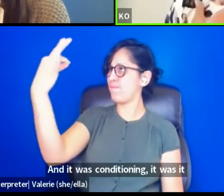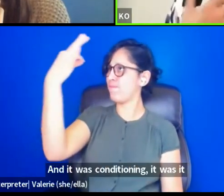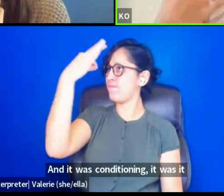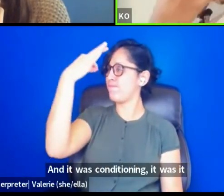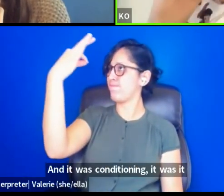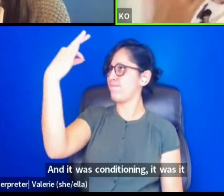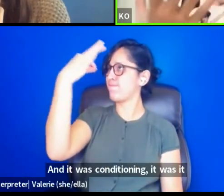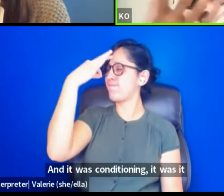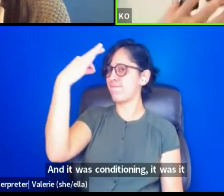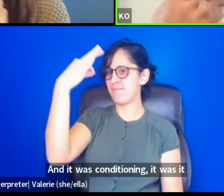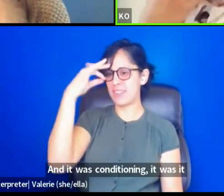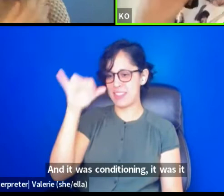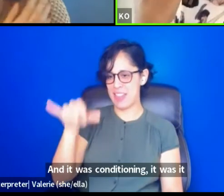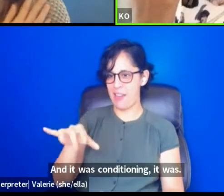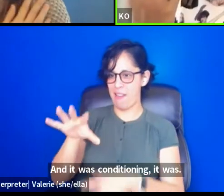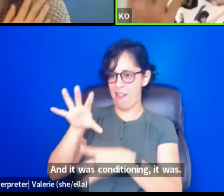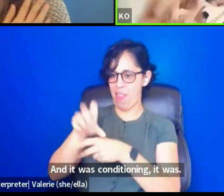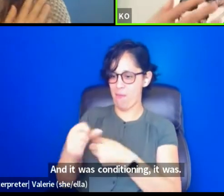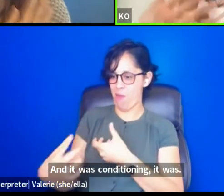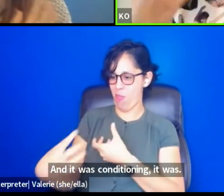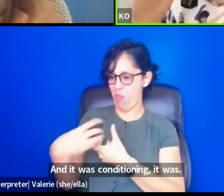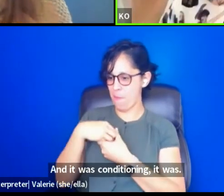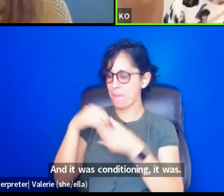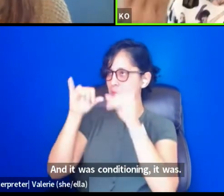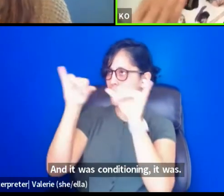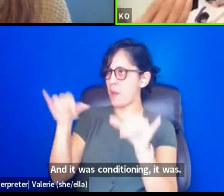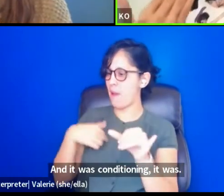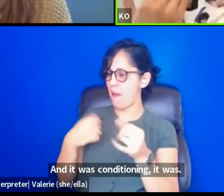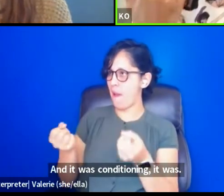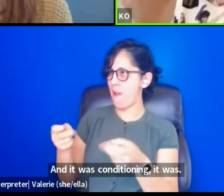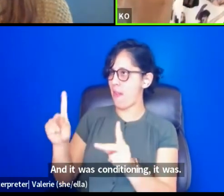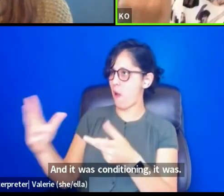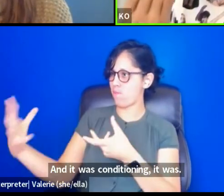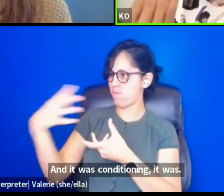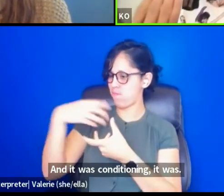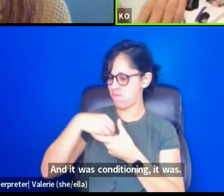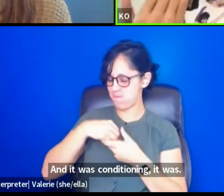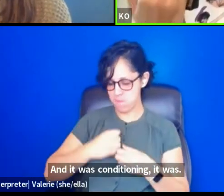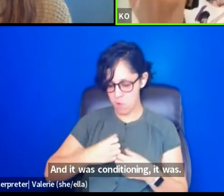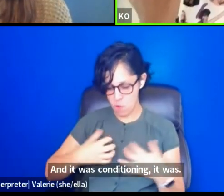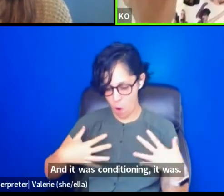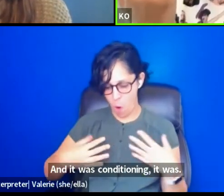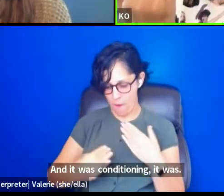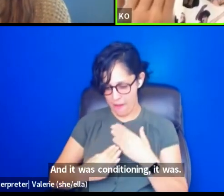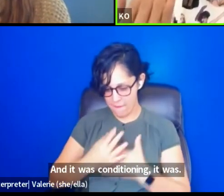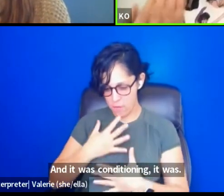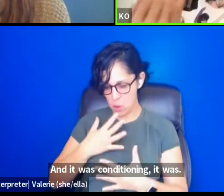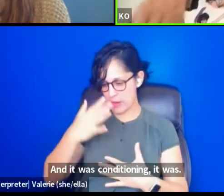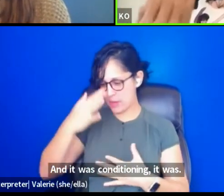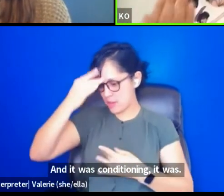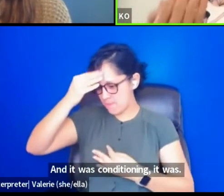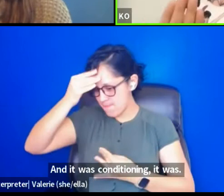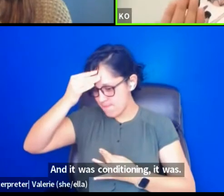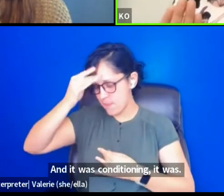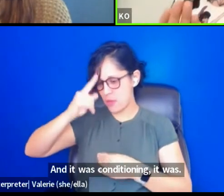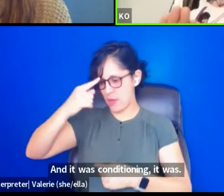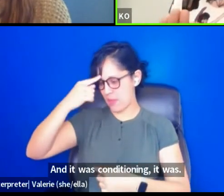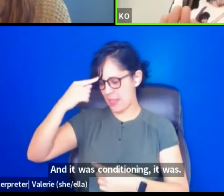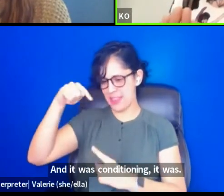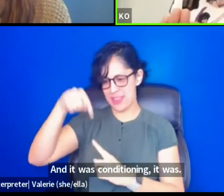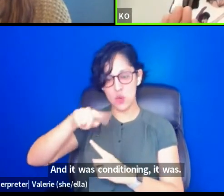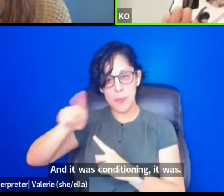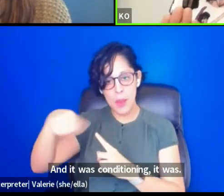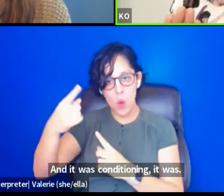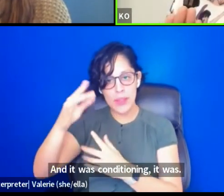it was like these systems that I had let grow and live inside my head for so long that told me that these were my only